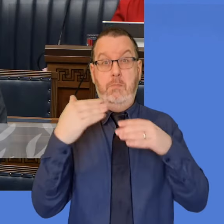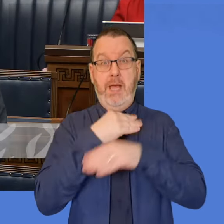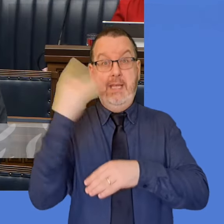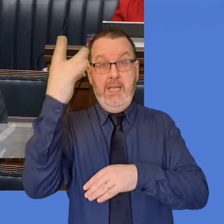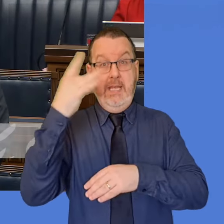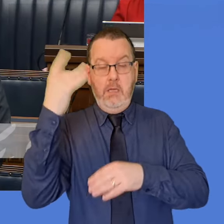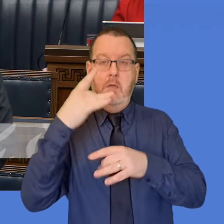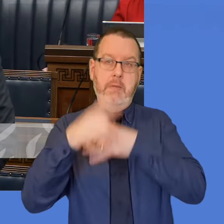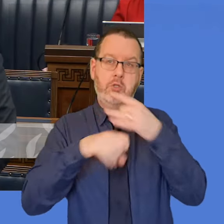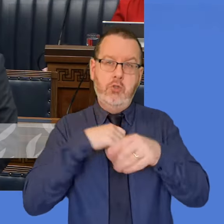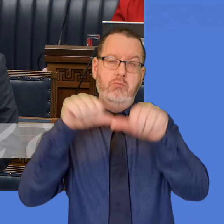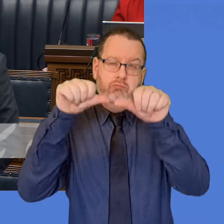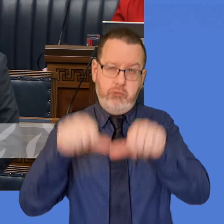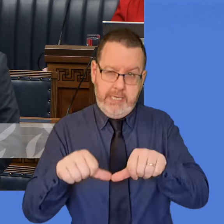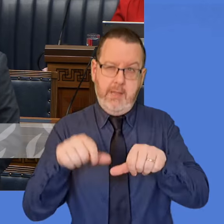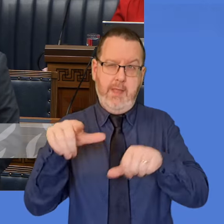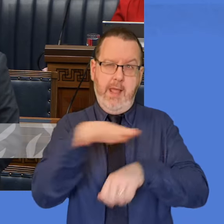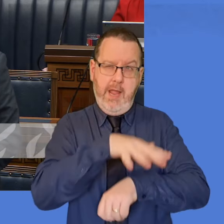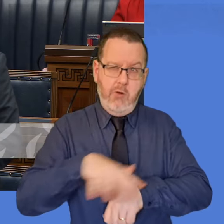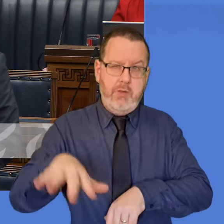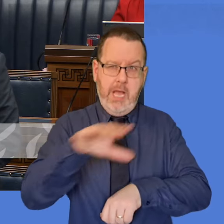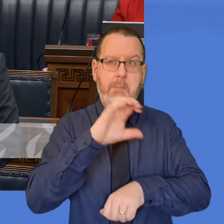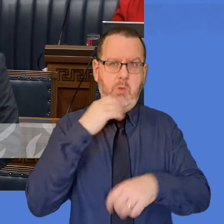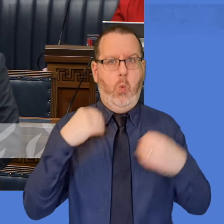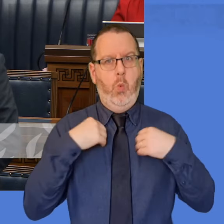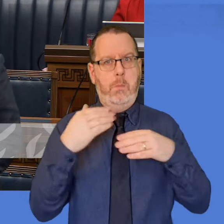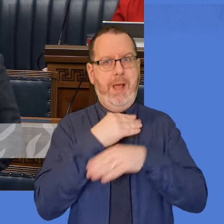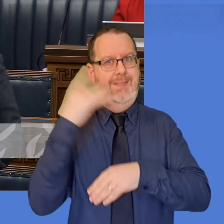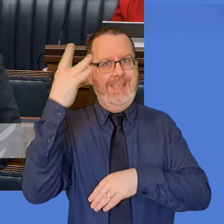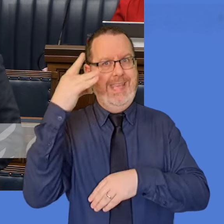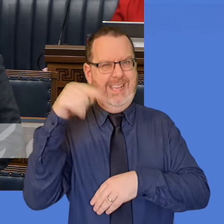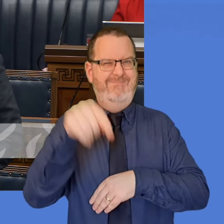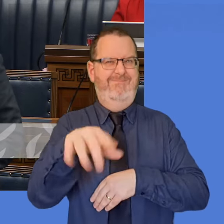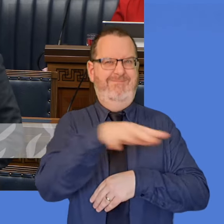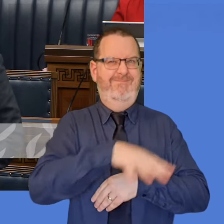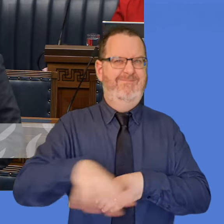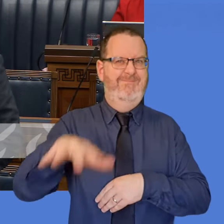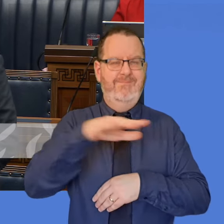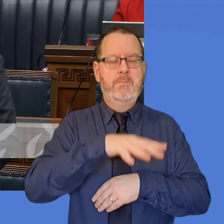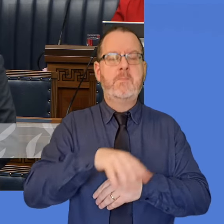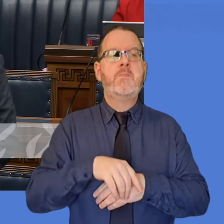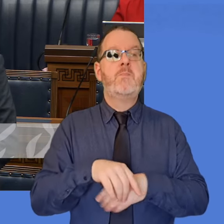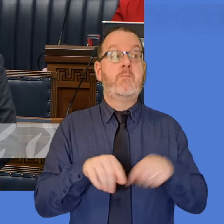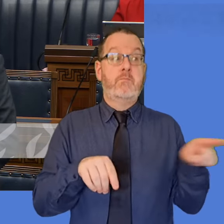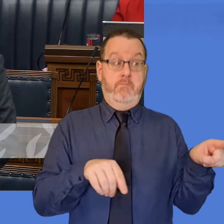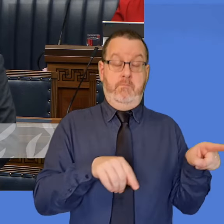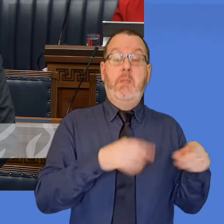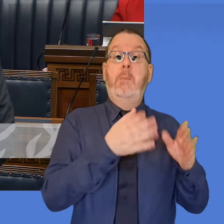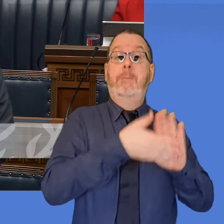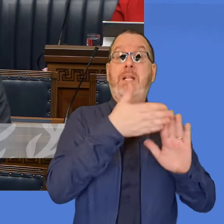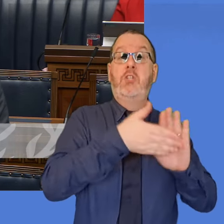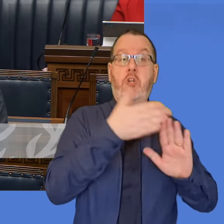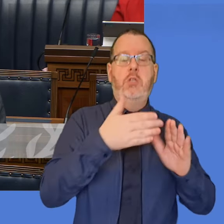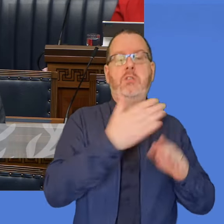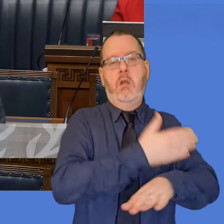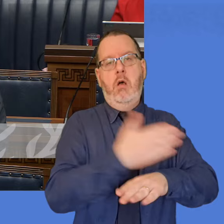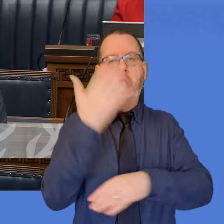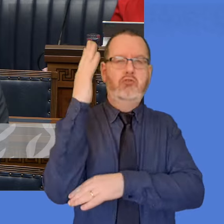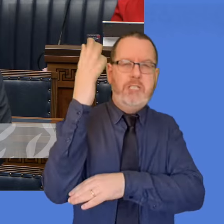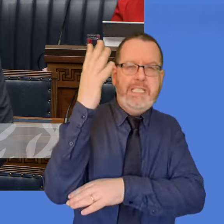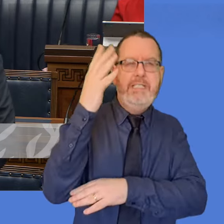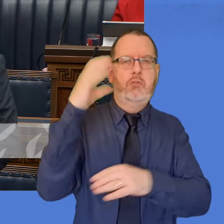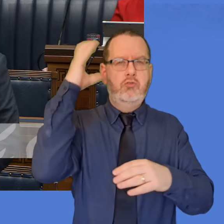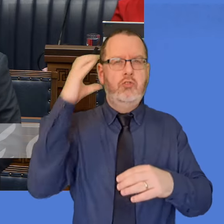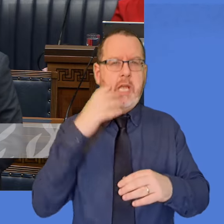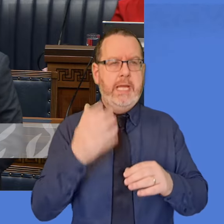on Crown Estate land. Bangor Marine has started clearing trees and shrubbery from the Marine Gardens part of the site in advance of the